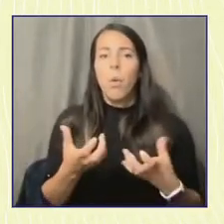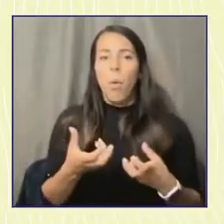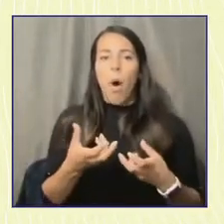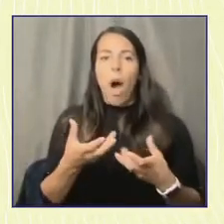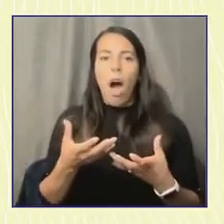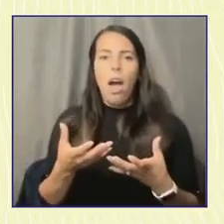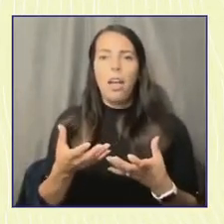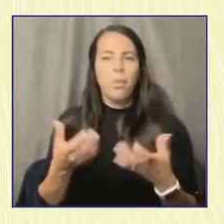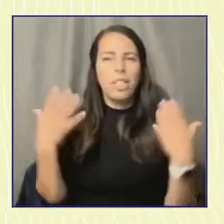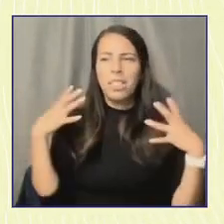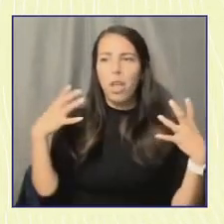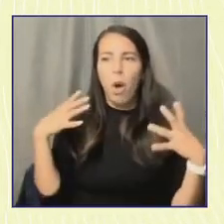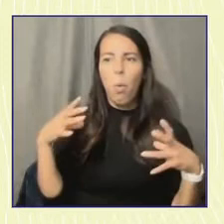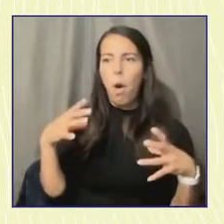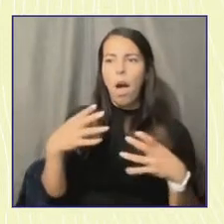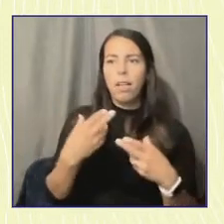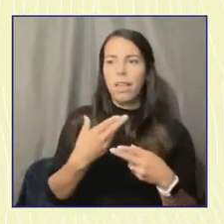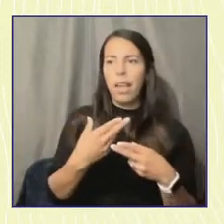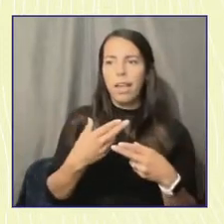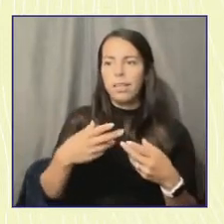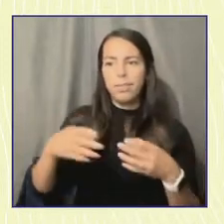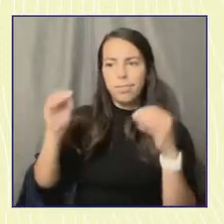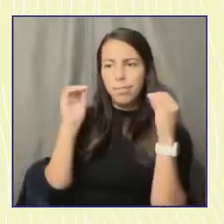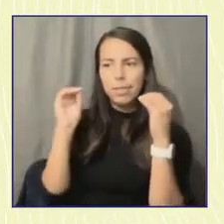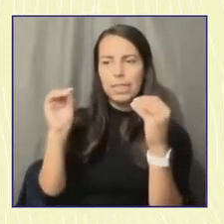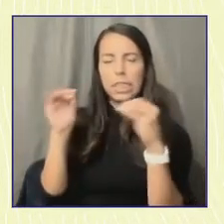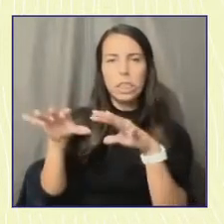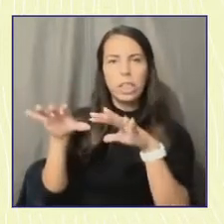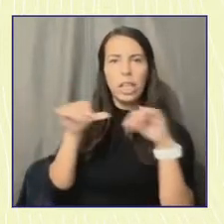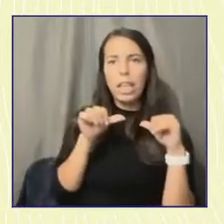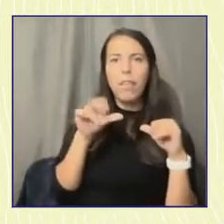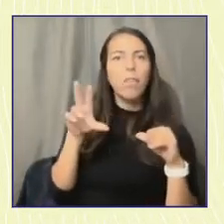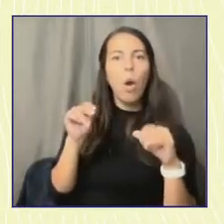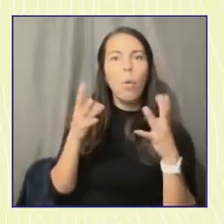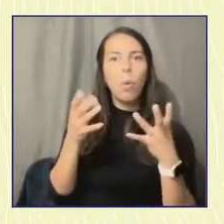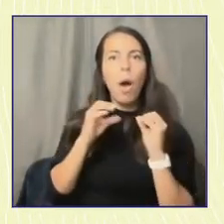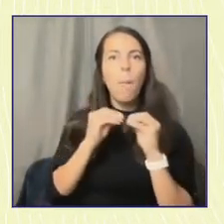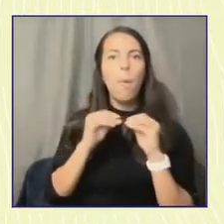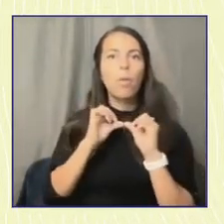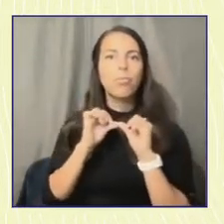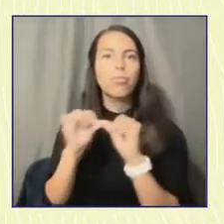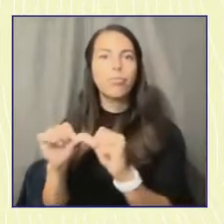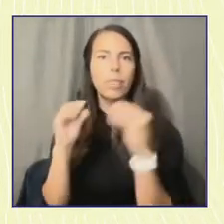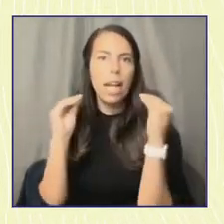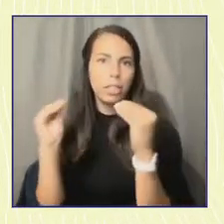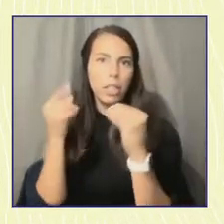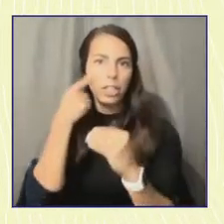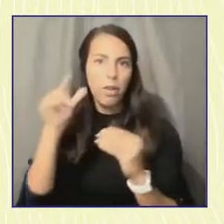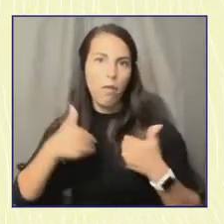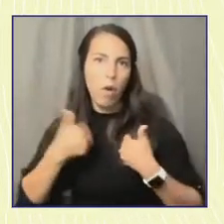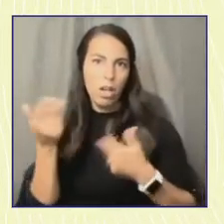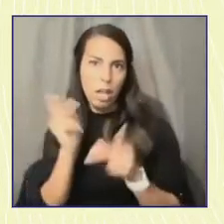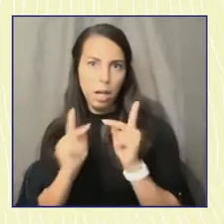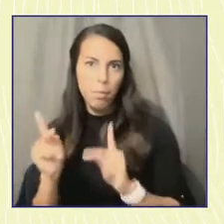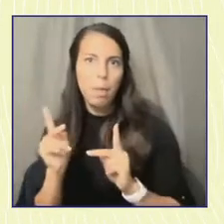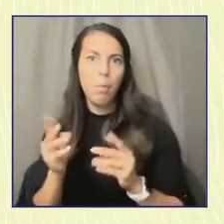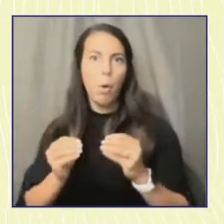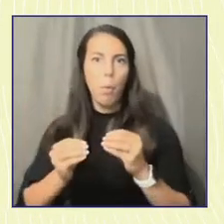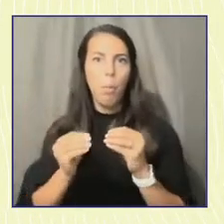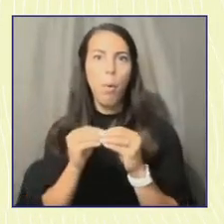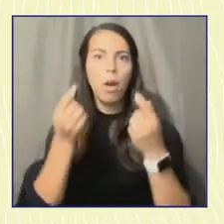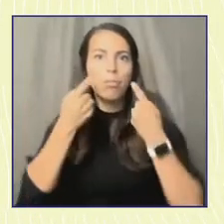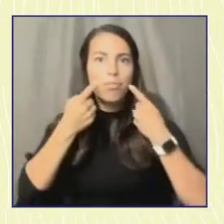as the primary mode of voter education for young people noting that it's grossly insufficient and it further reifies